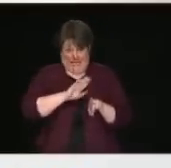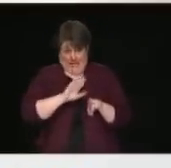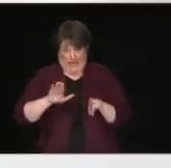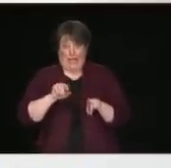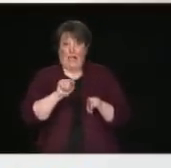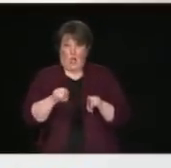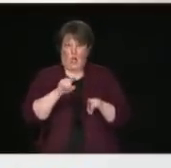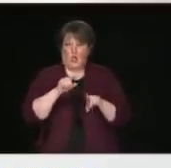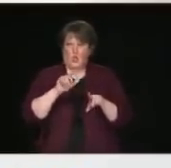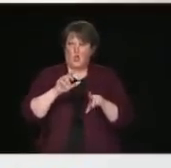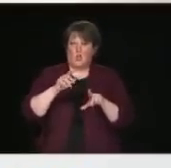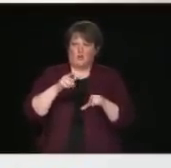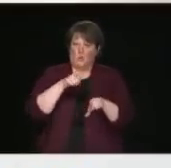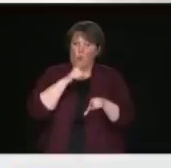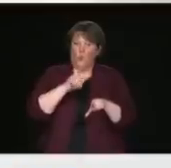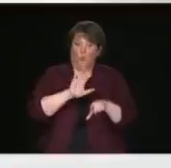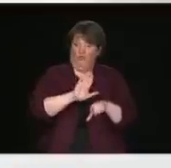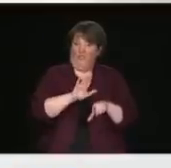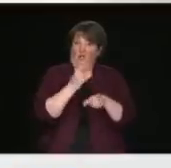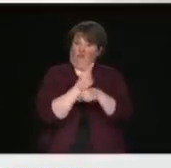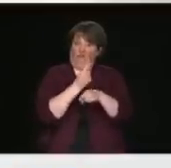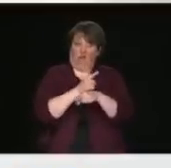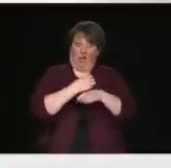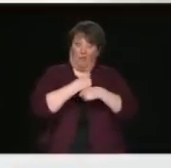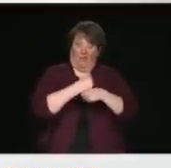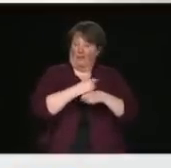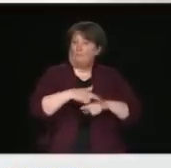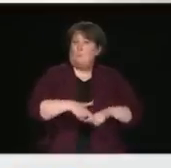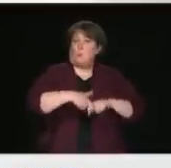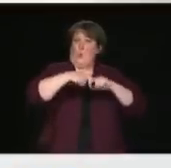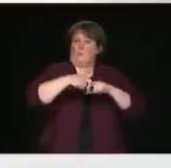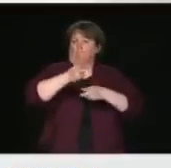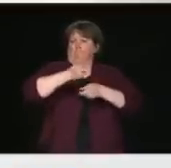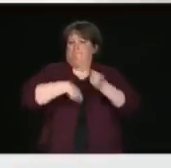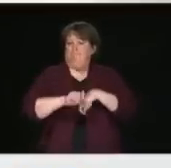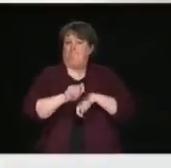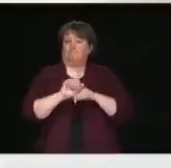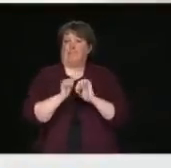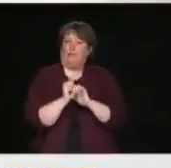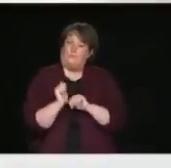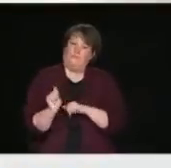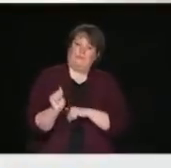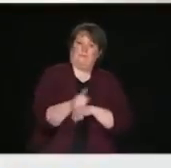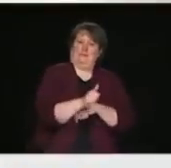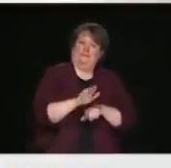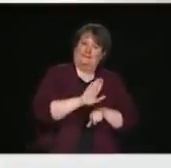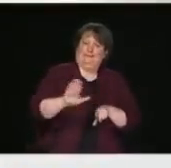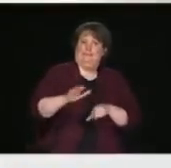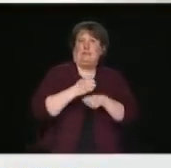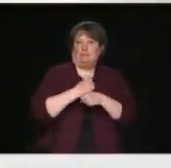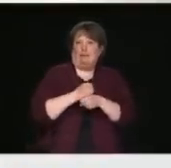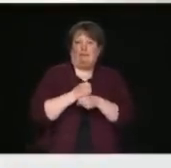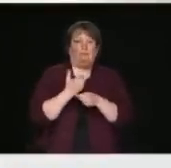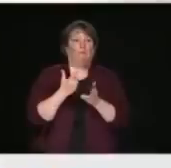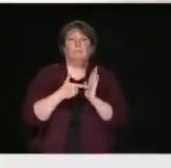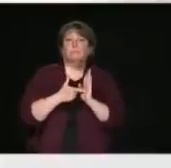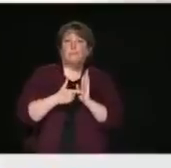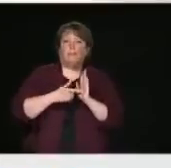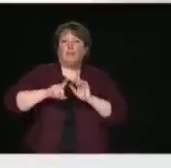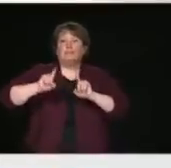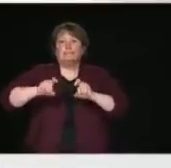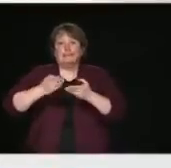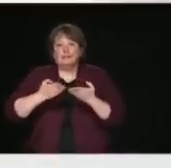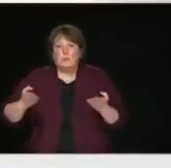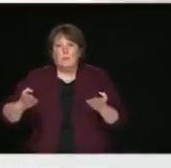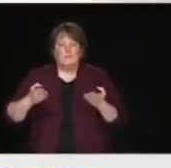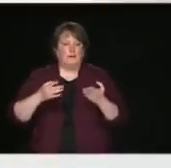figure out ways that we can make the medical equipment, the testing equipment that we need here in Canada. So